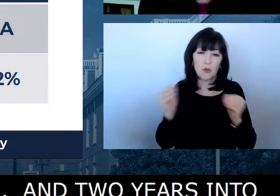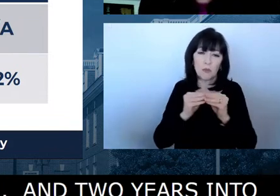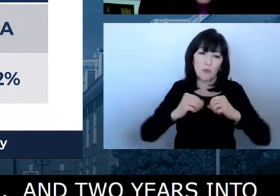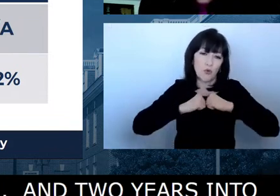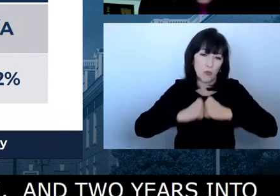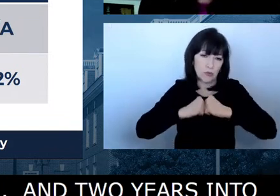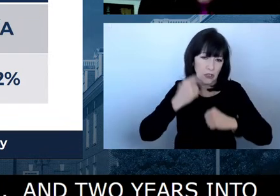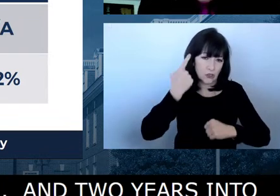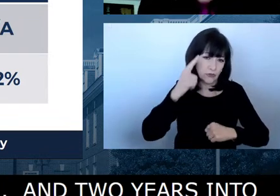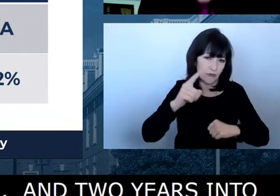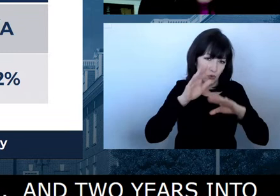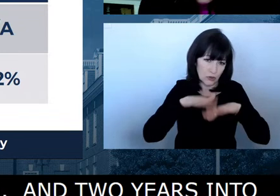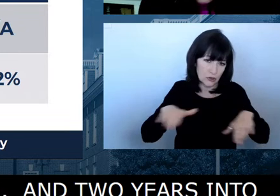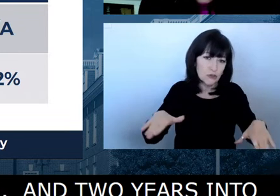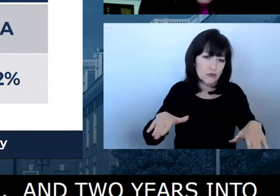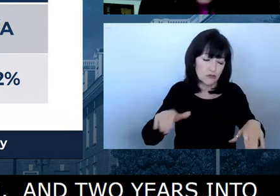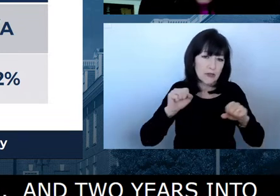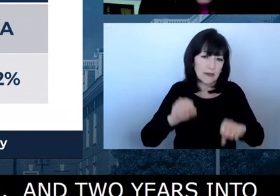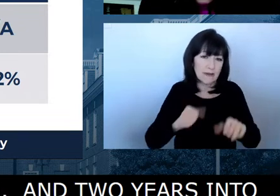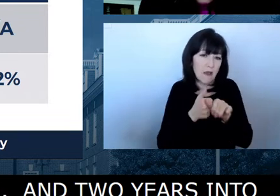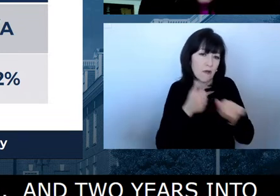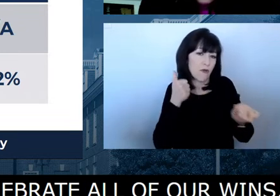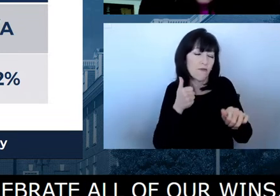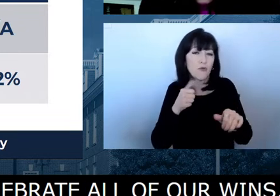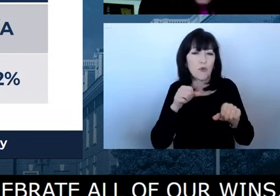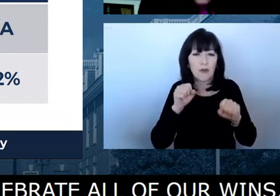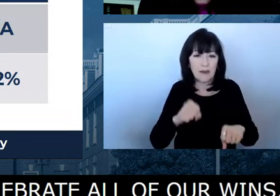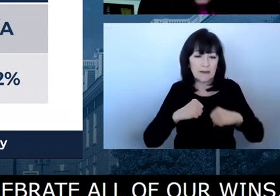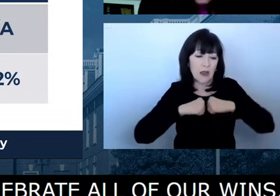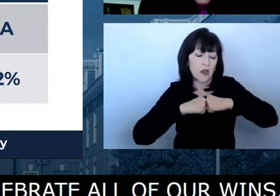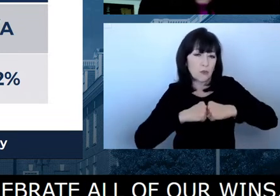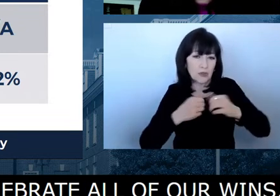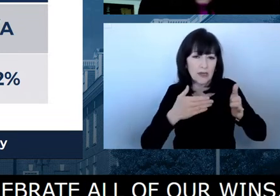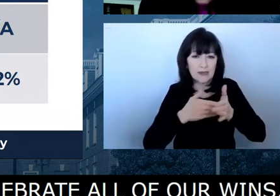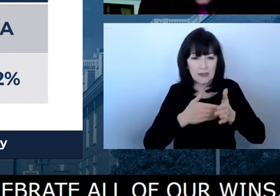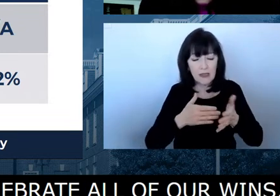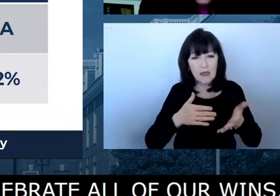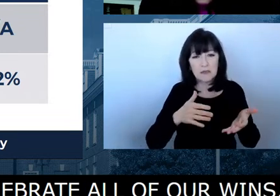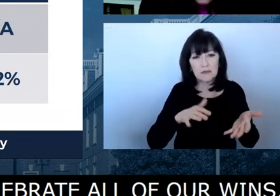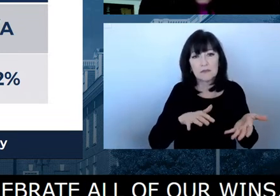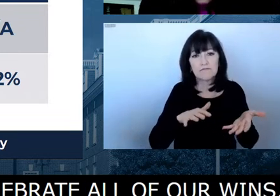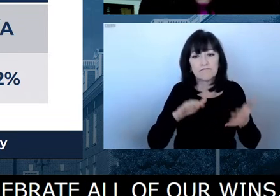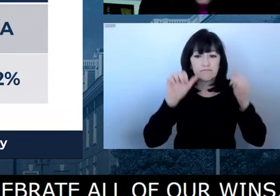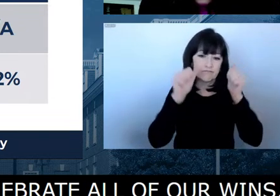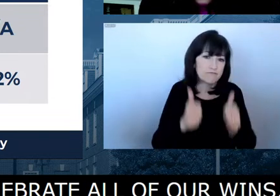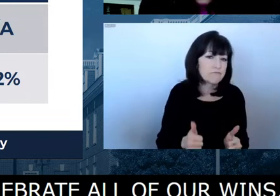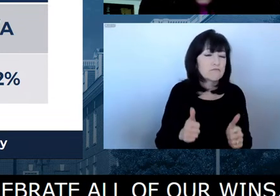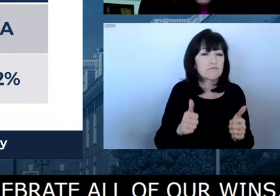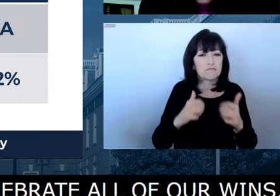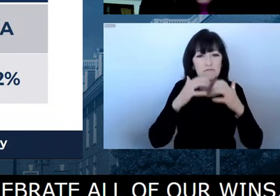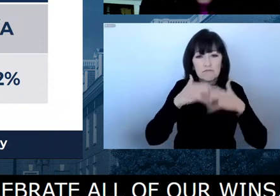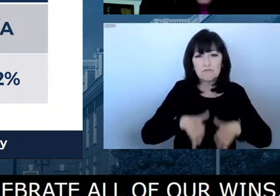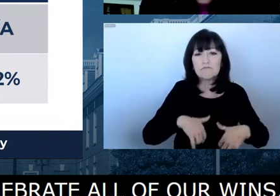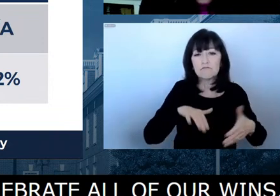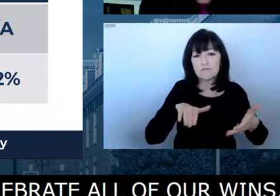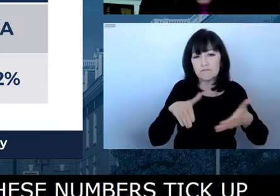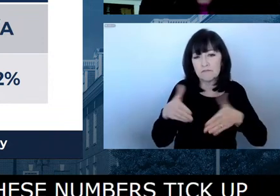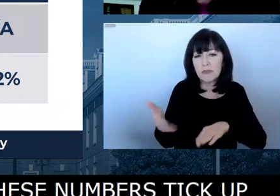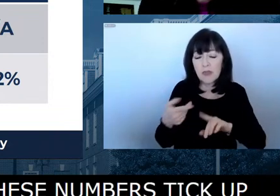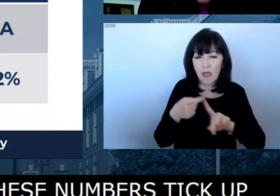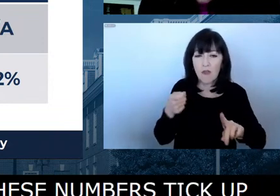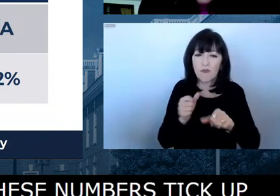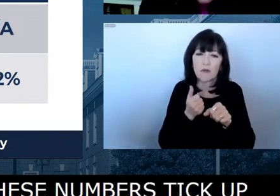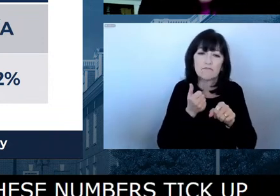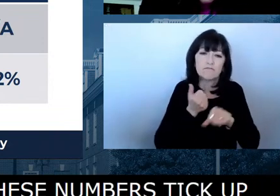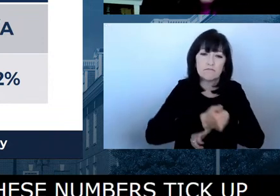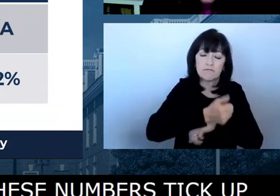hope that accelerates as we get closer and continue to move towards the expiration of the mask, statewide mask mandate.